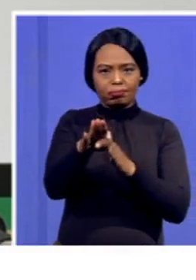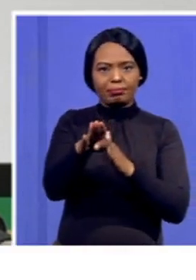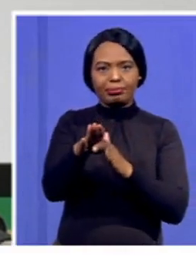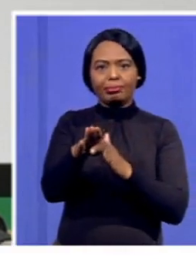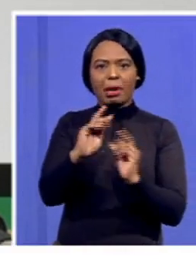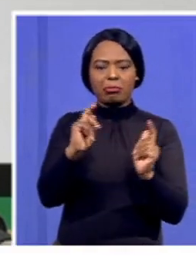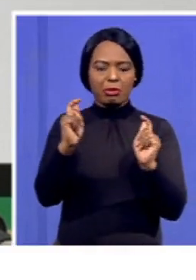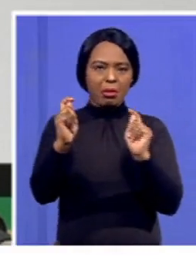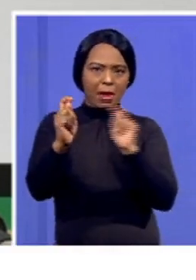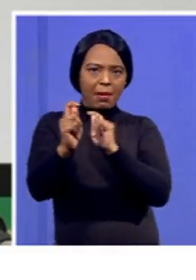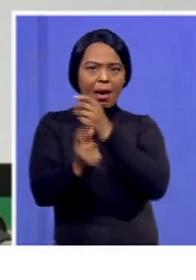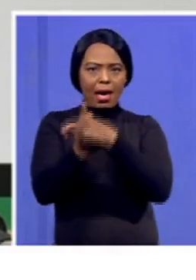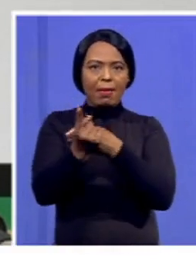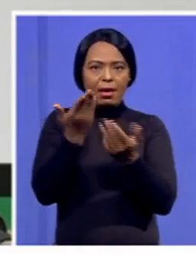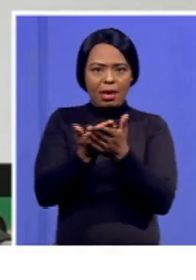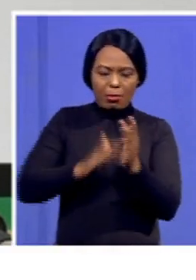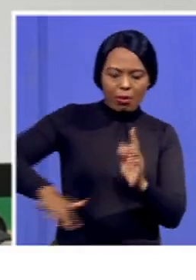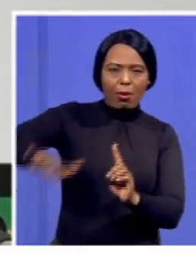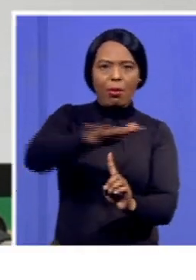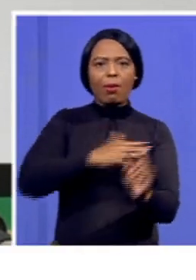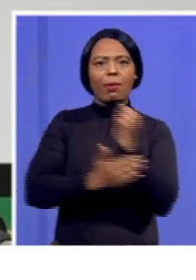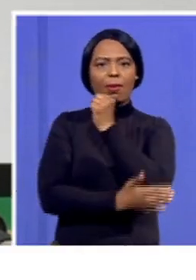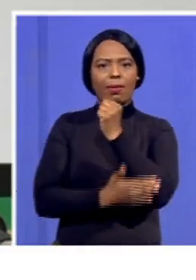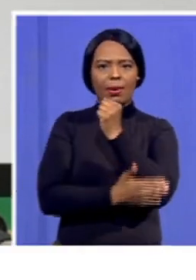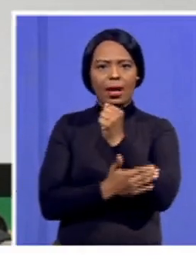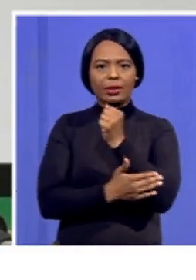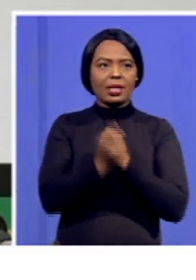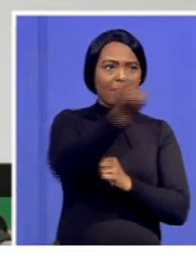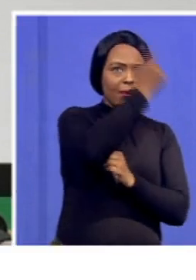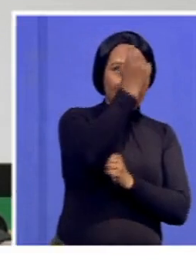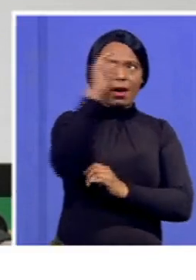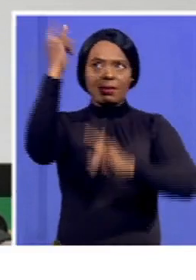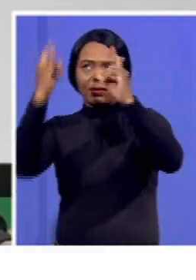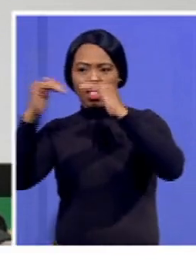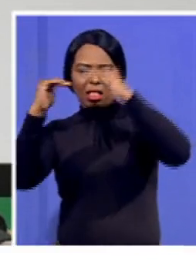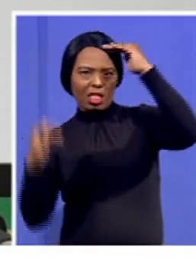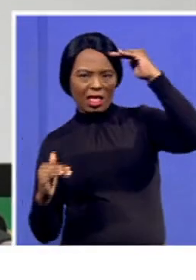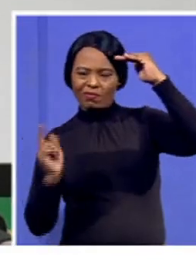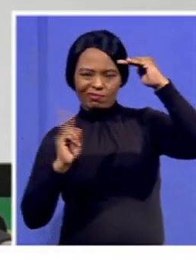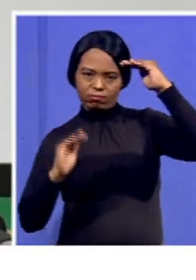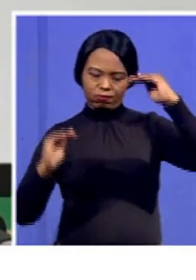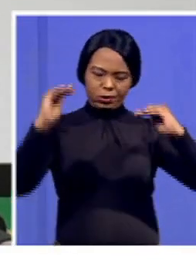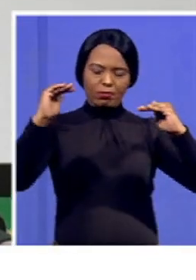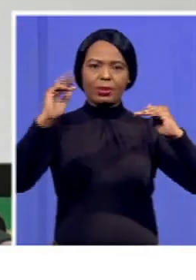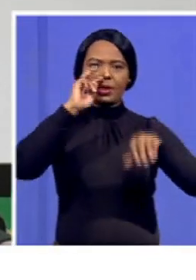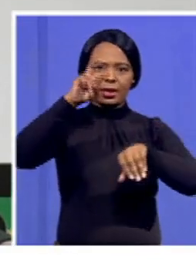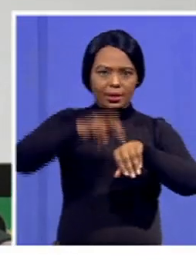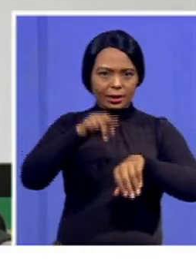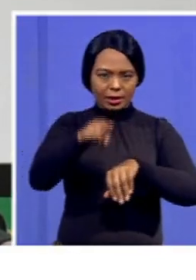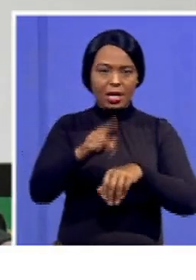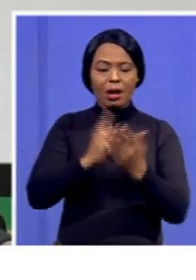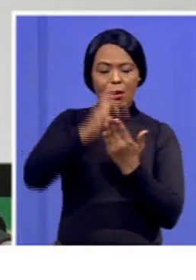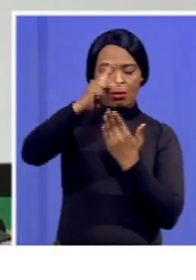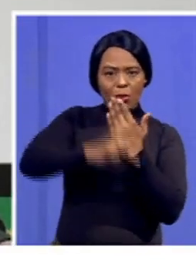but more focus is around closing the gap between rural and urban divide. An achievement of this project management